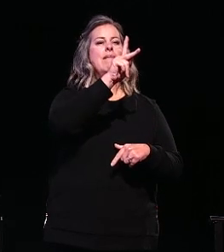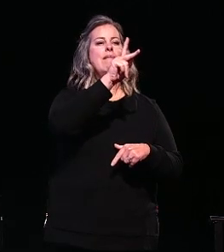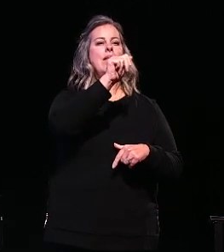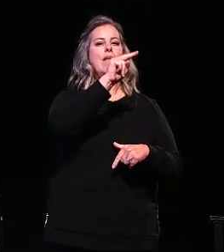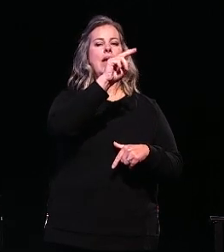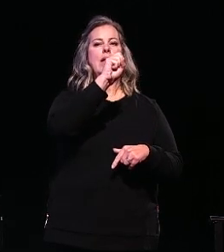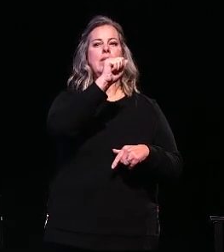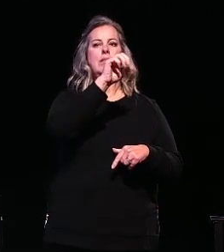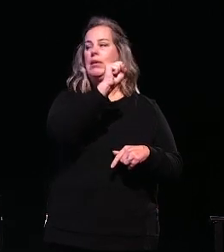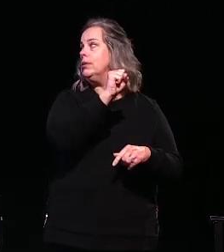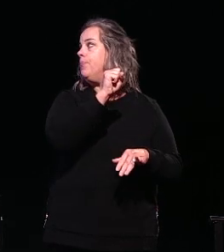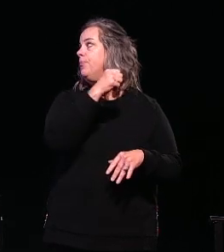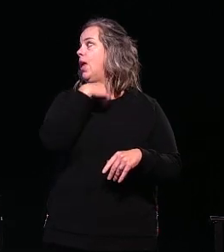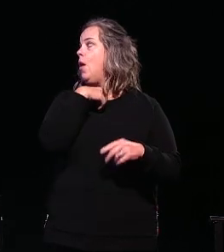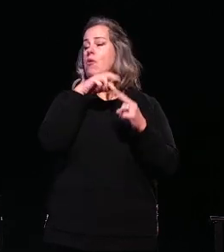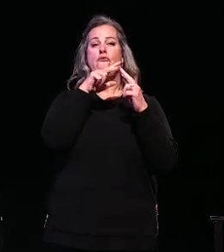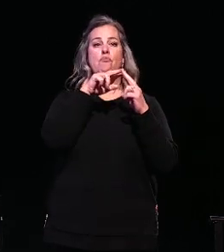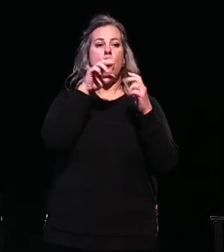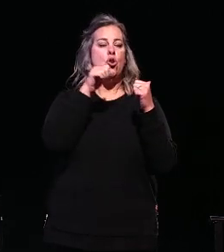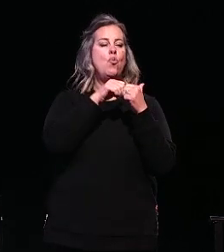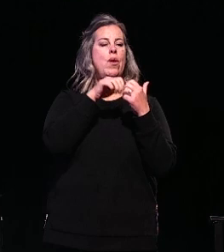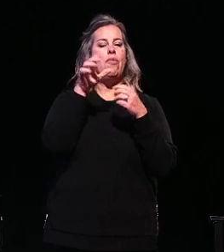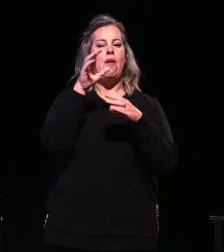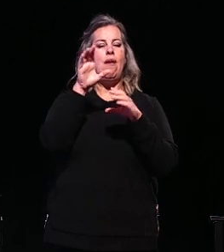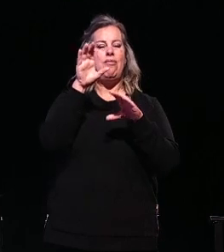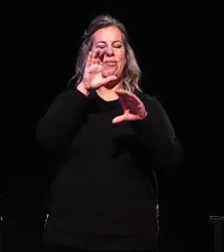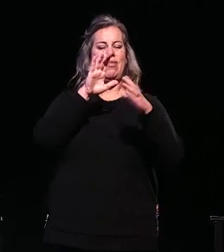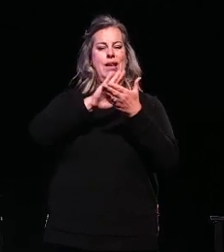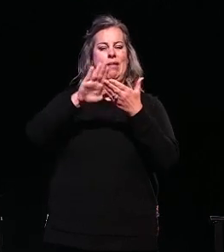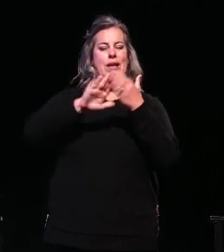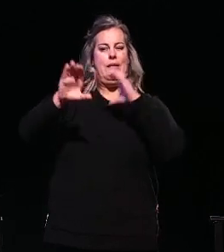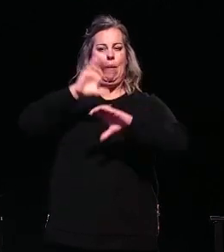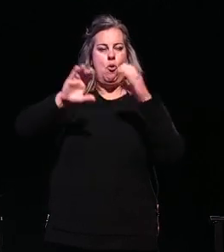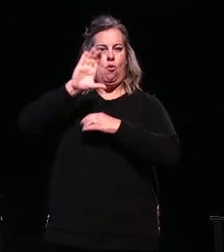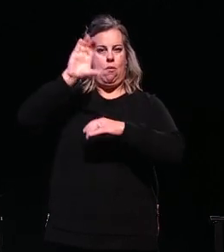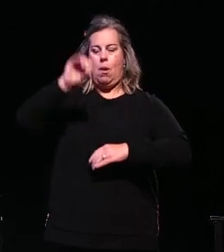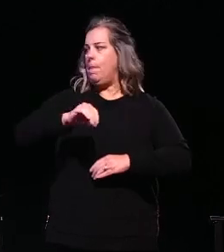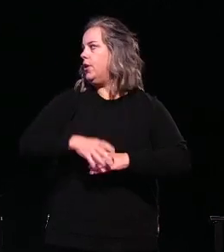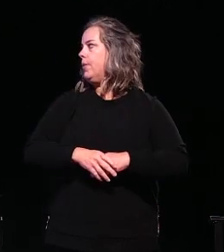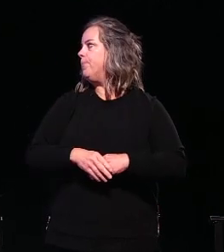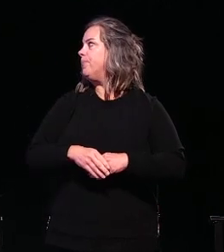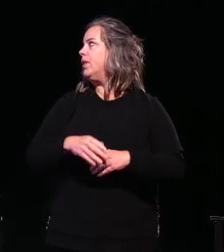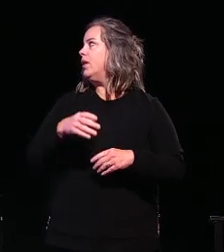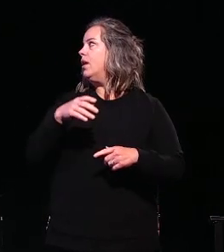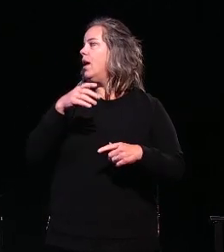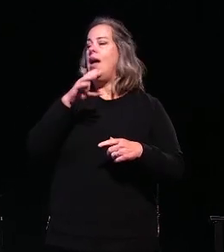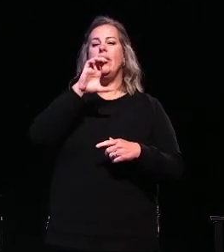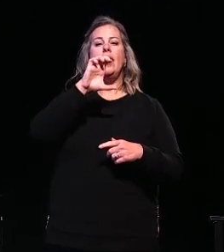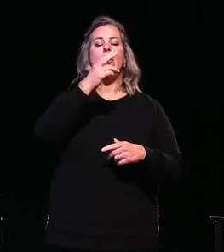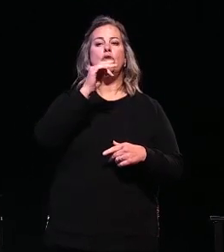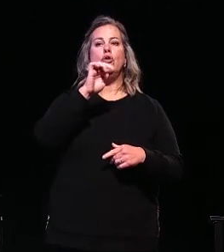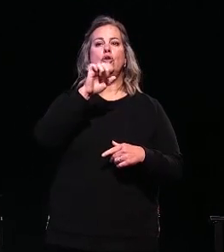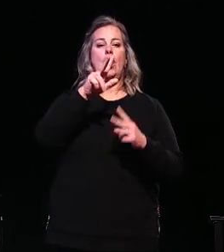a New York-based company that offers sanitizers. A channel partner, likely a large dairy distribution company, will add the